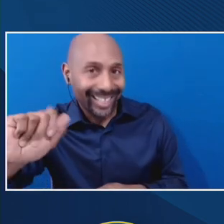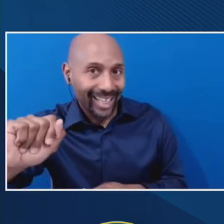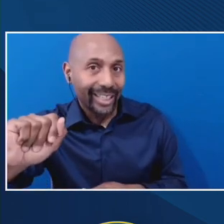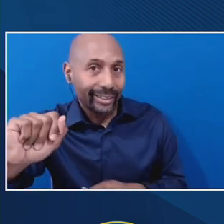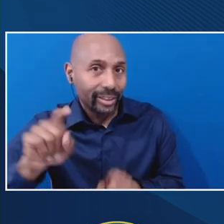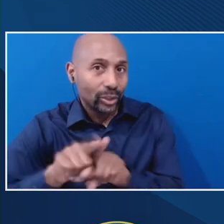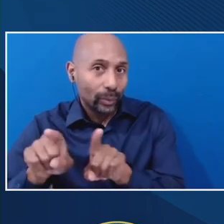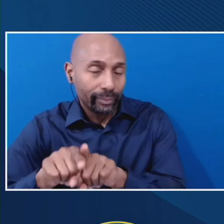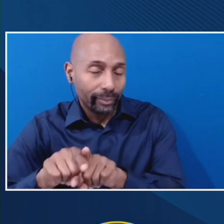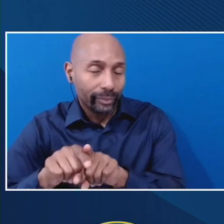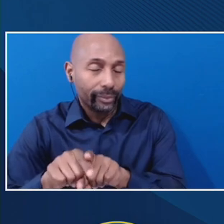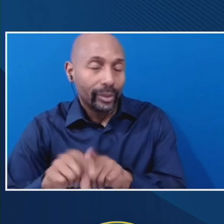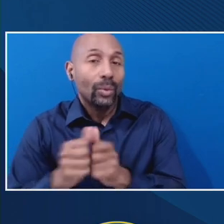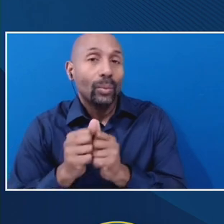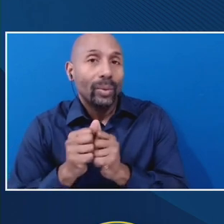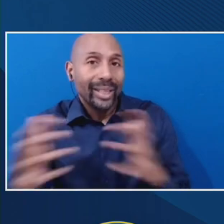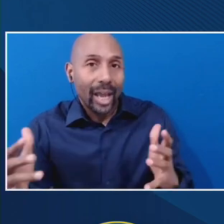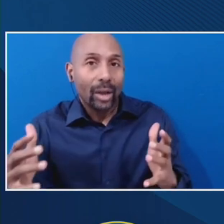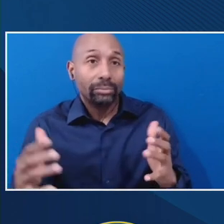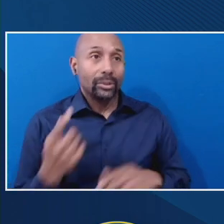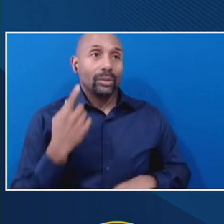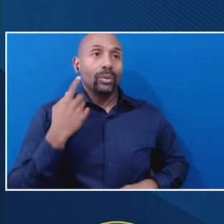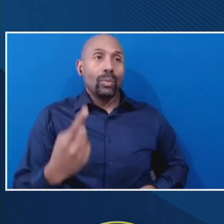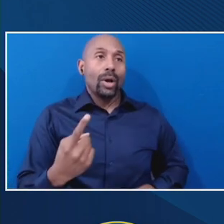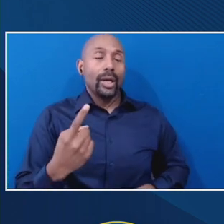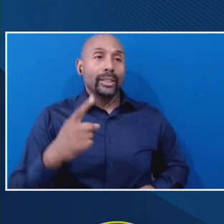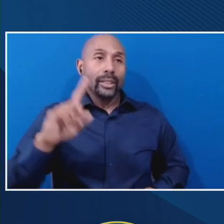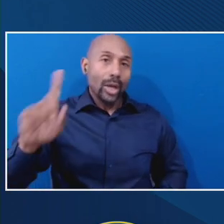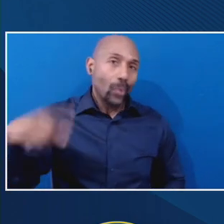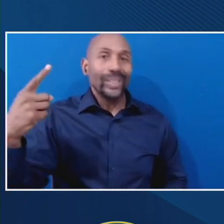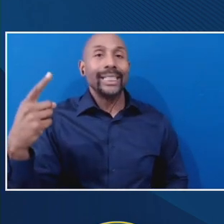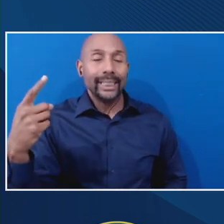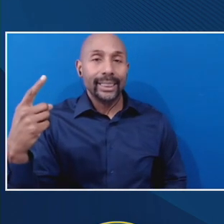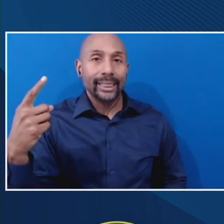have one be the only method to do that, by which to do that.